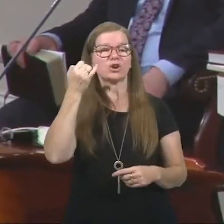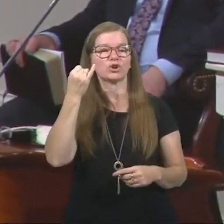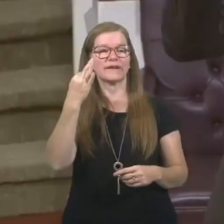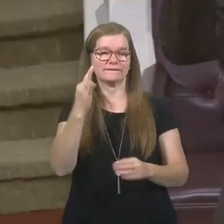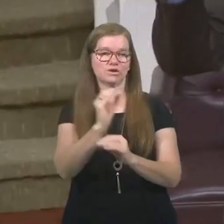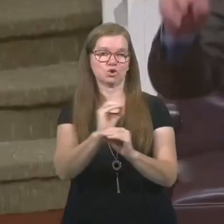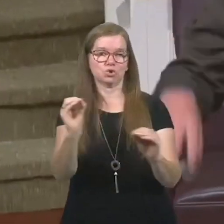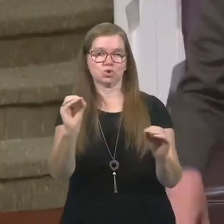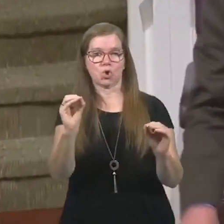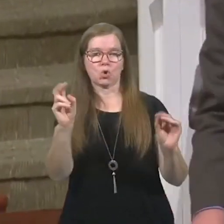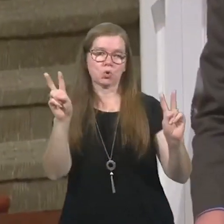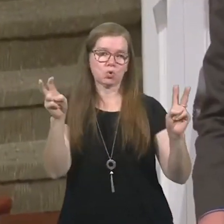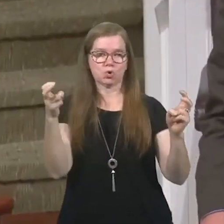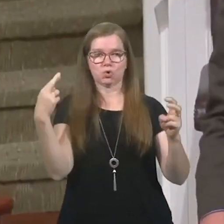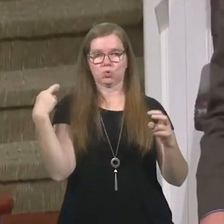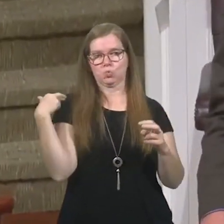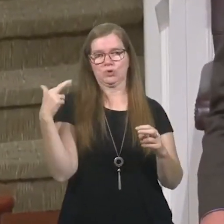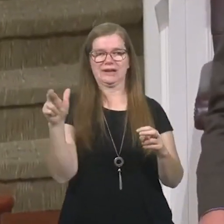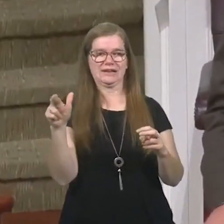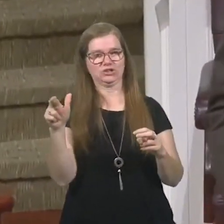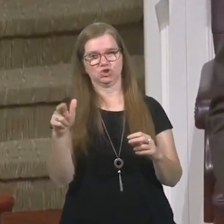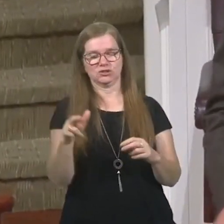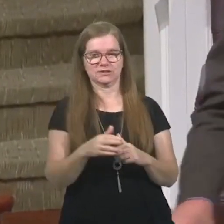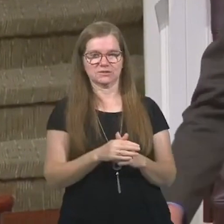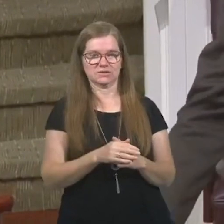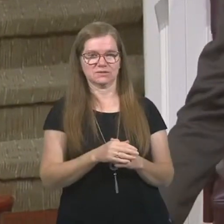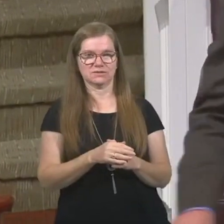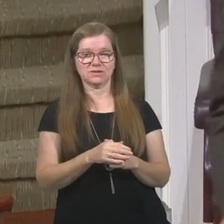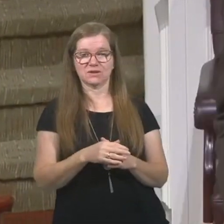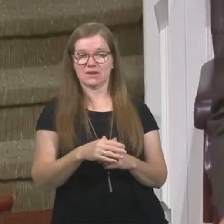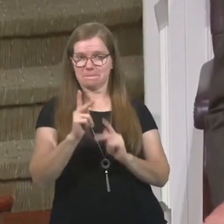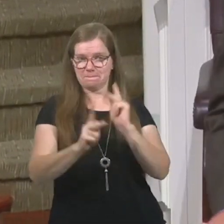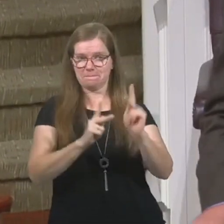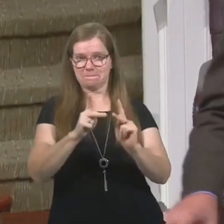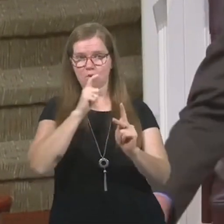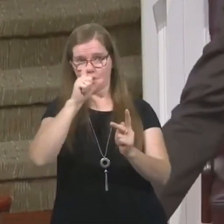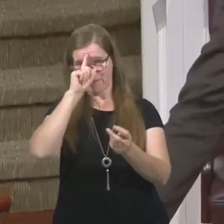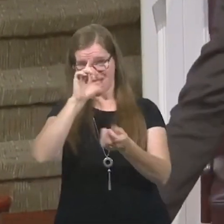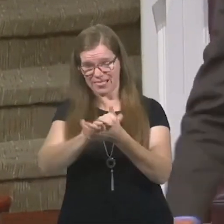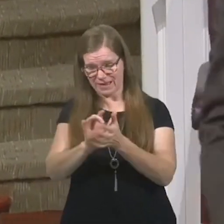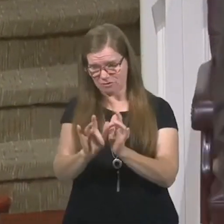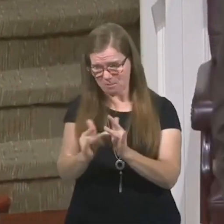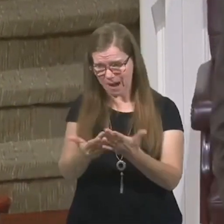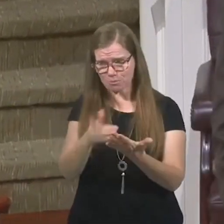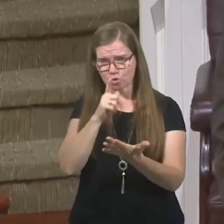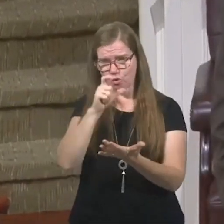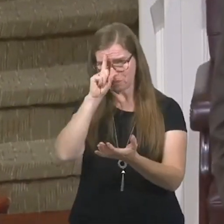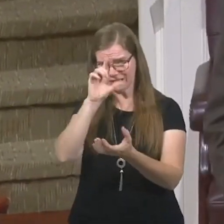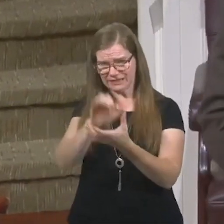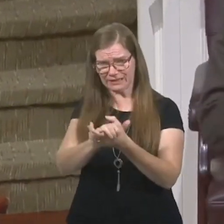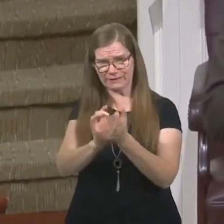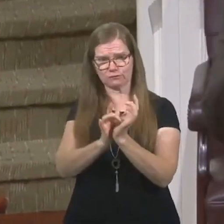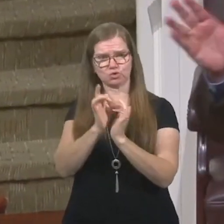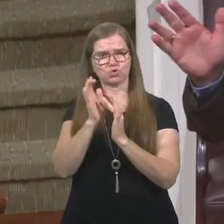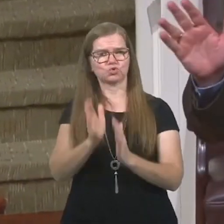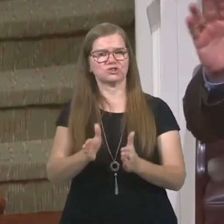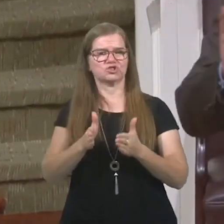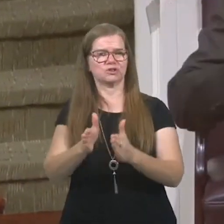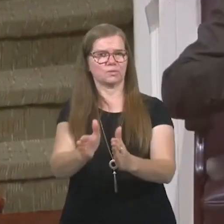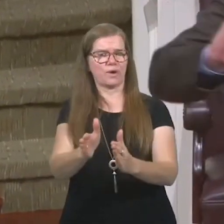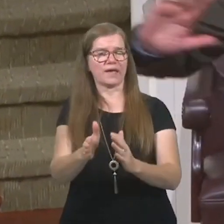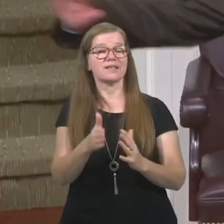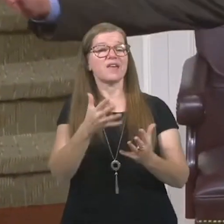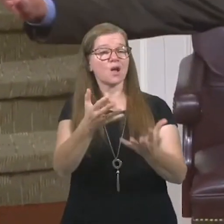have the religious right. People who believe the Bible, who believe Christianity, they want a society